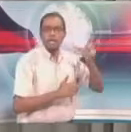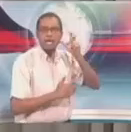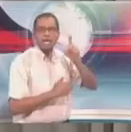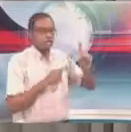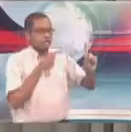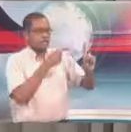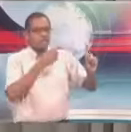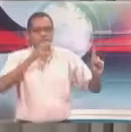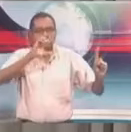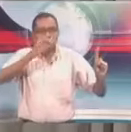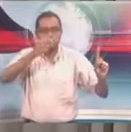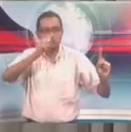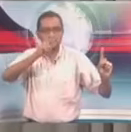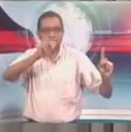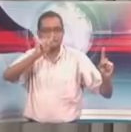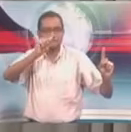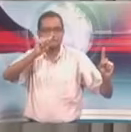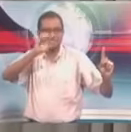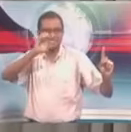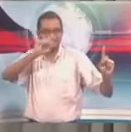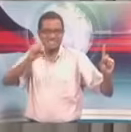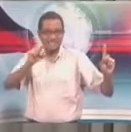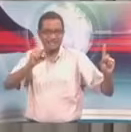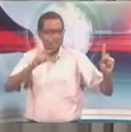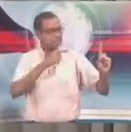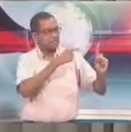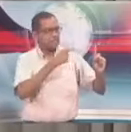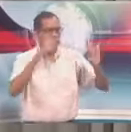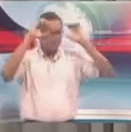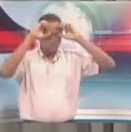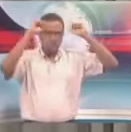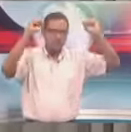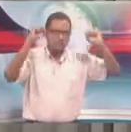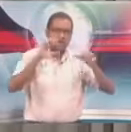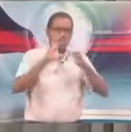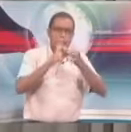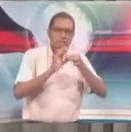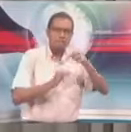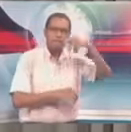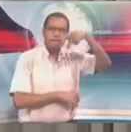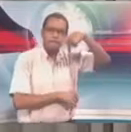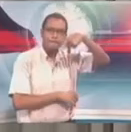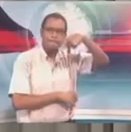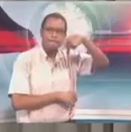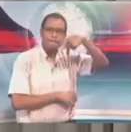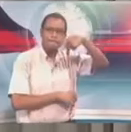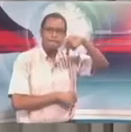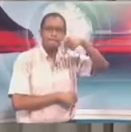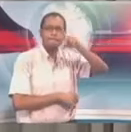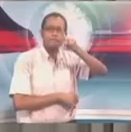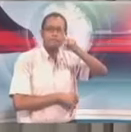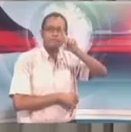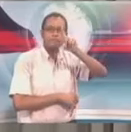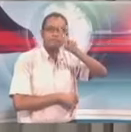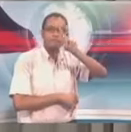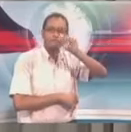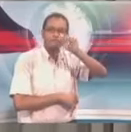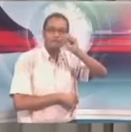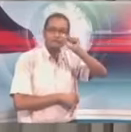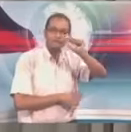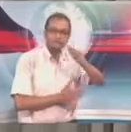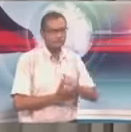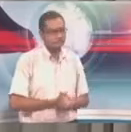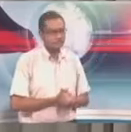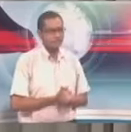So once again, you have people trying to mislead the population, but worse than that, not only mislead the population of Trinidadian and Tobago,